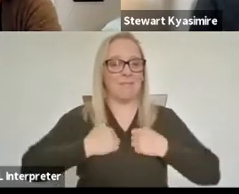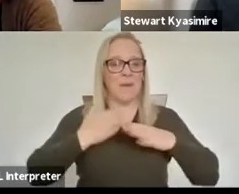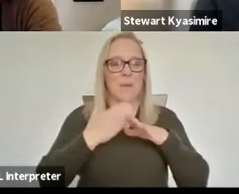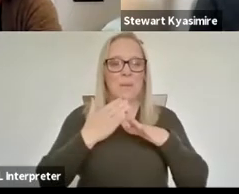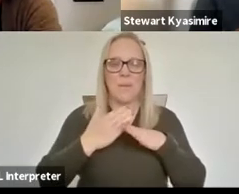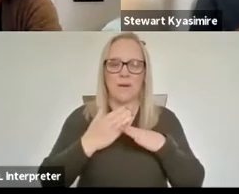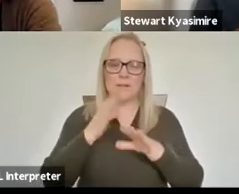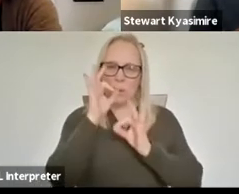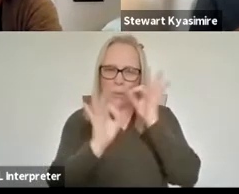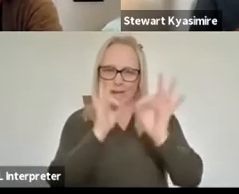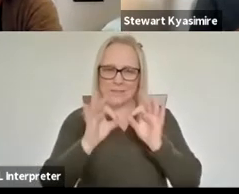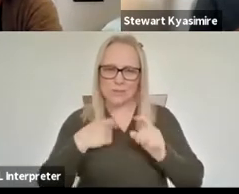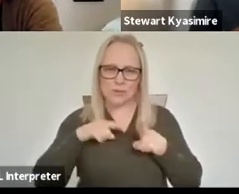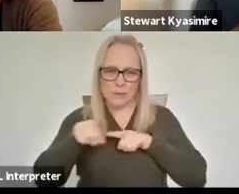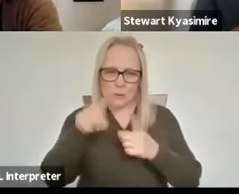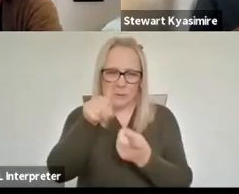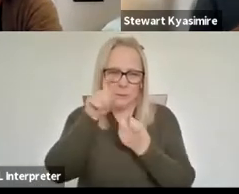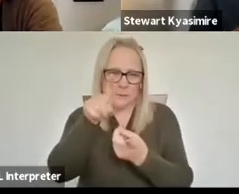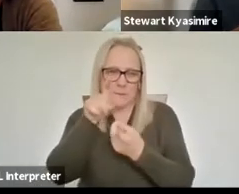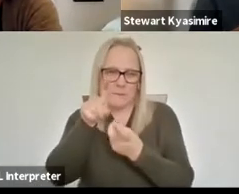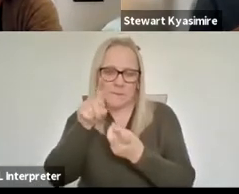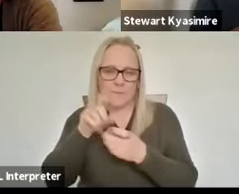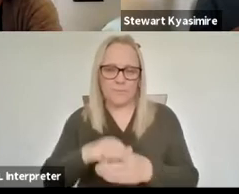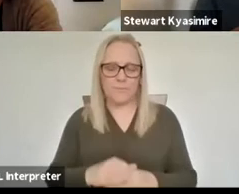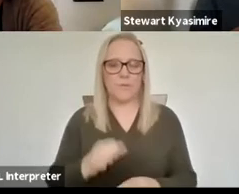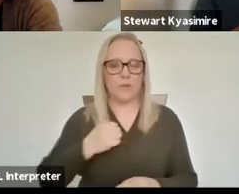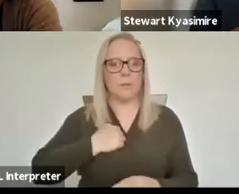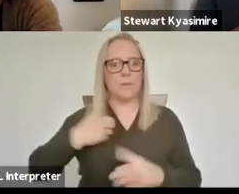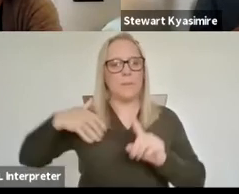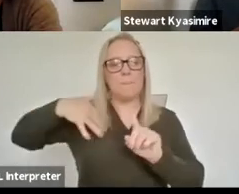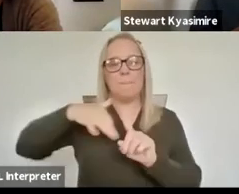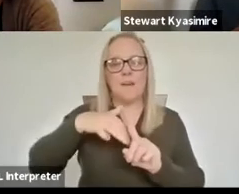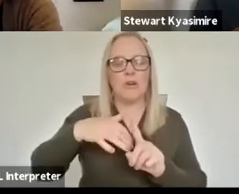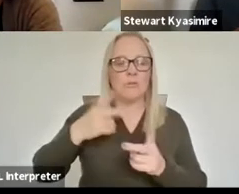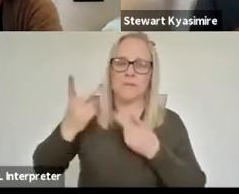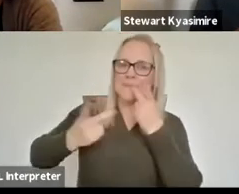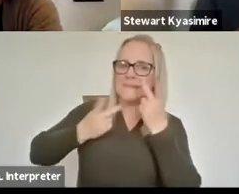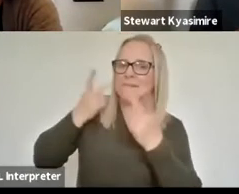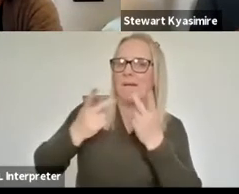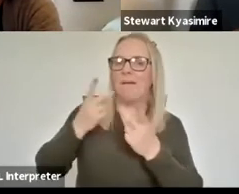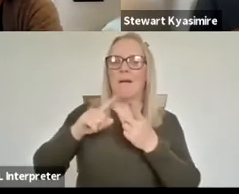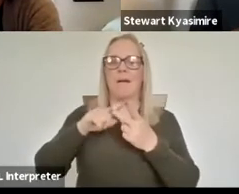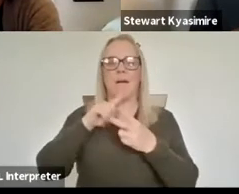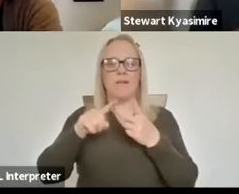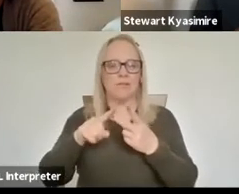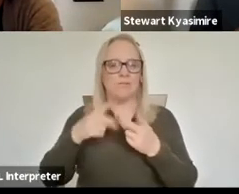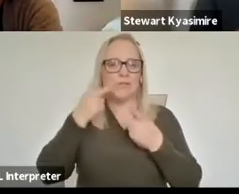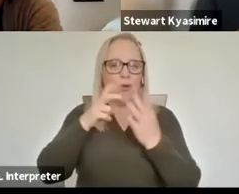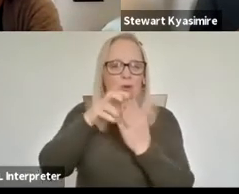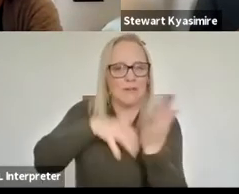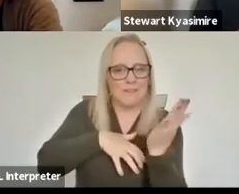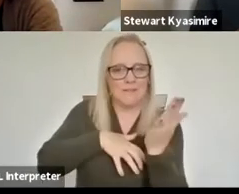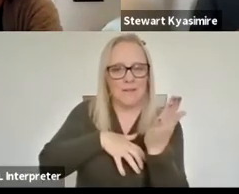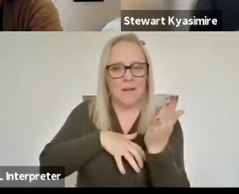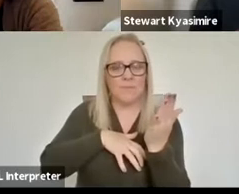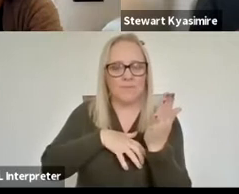the answer for um but I come from a background as a folk singer songwriter um uh in the past years I've moved into writing and